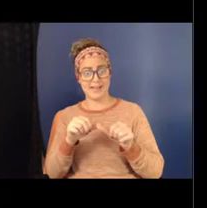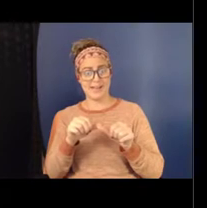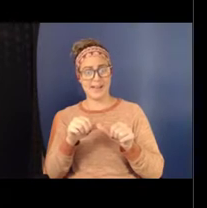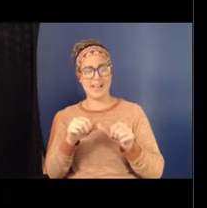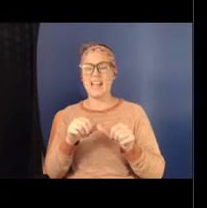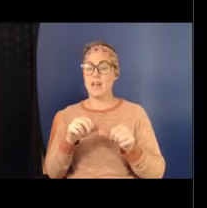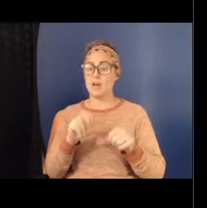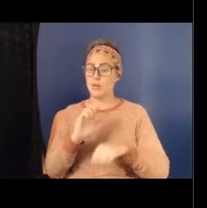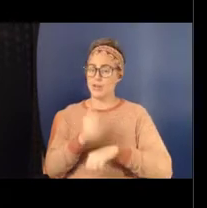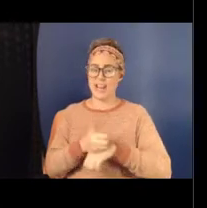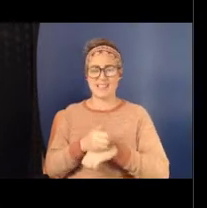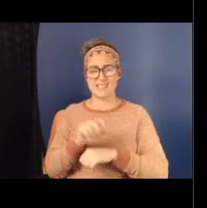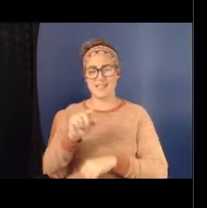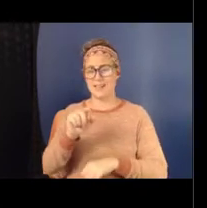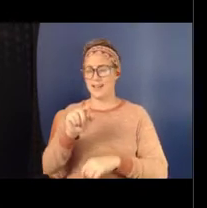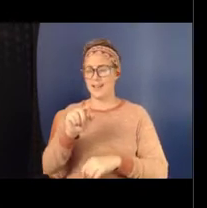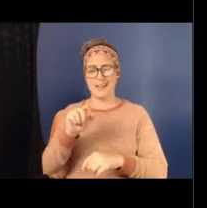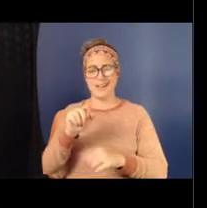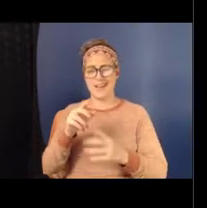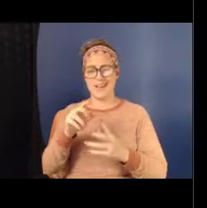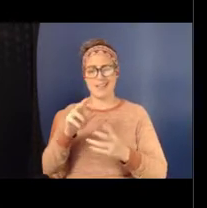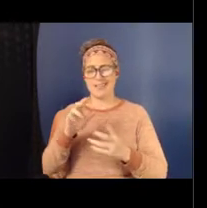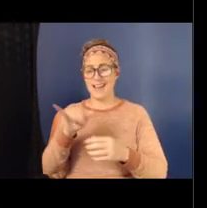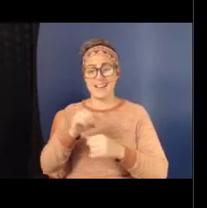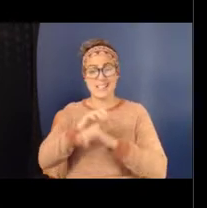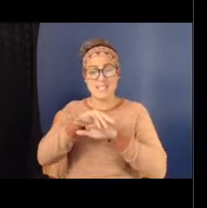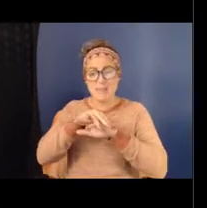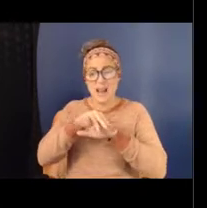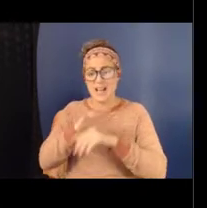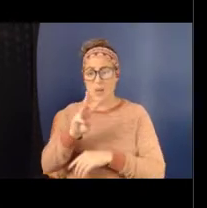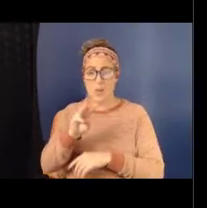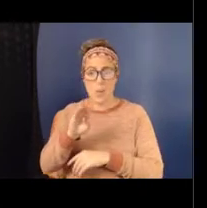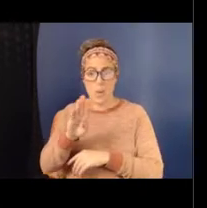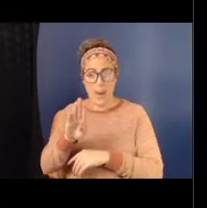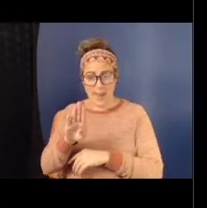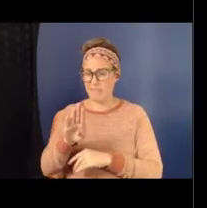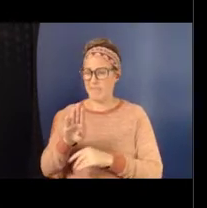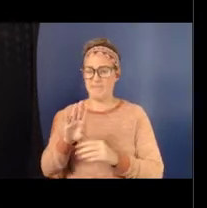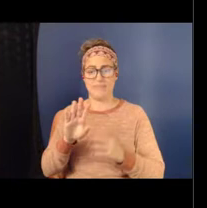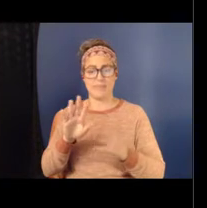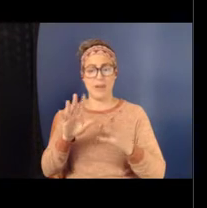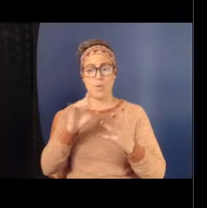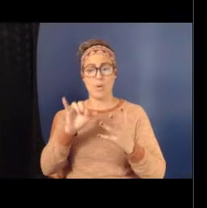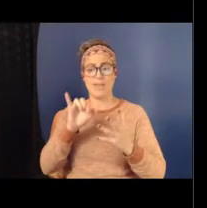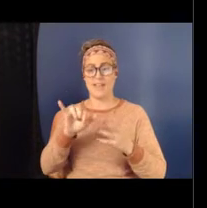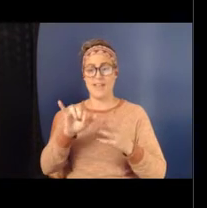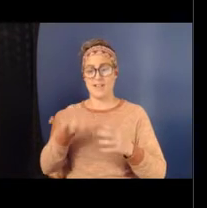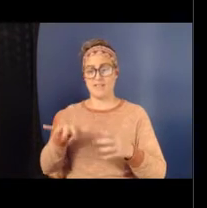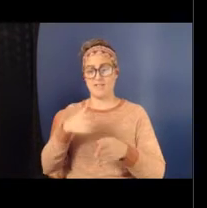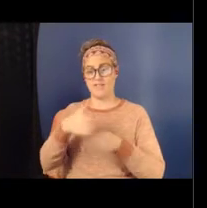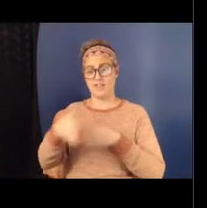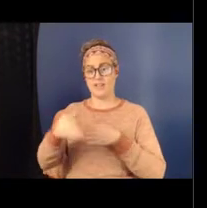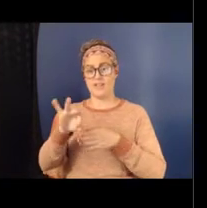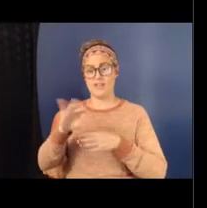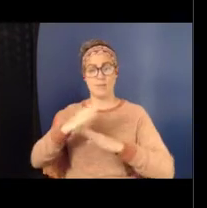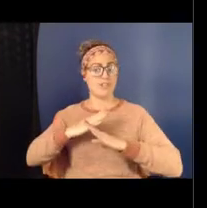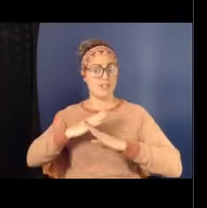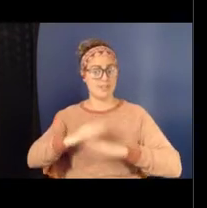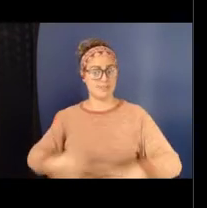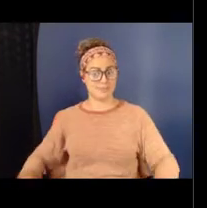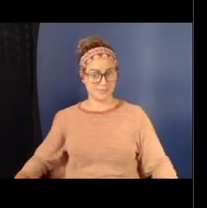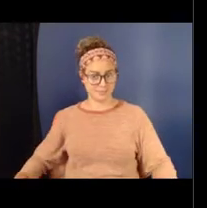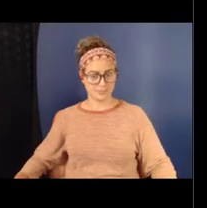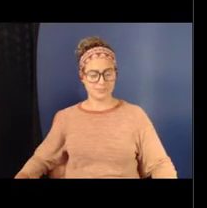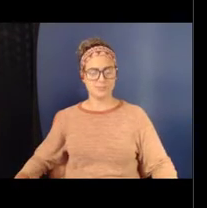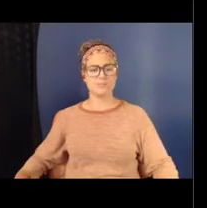for prevention, for the field of prevention. Next, please. And